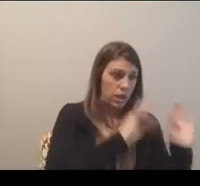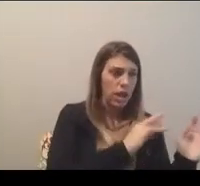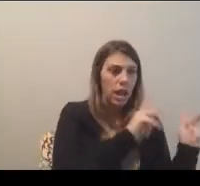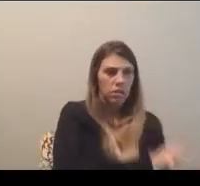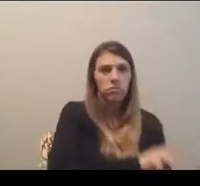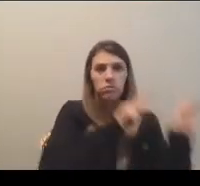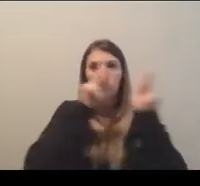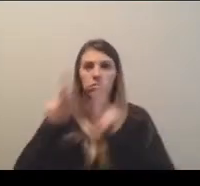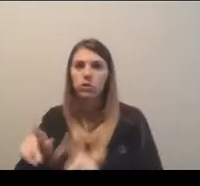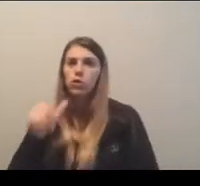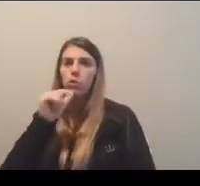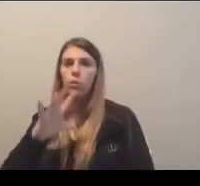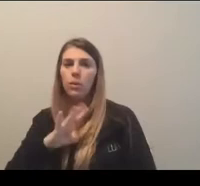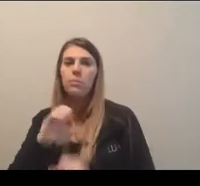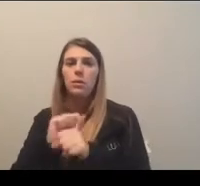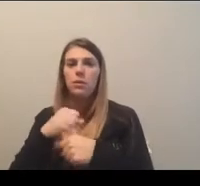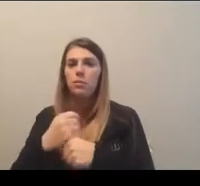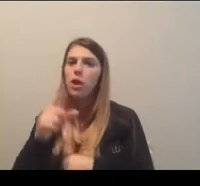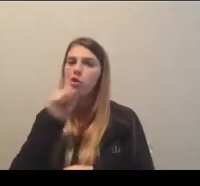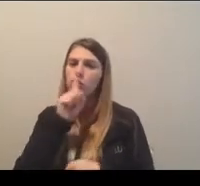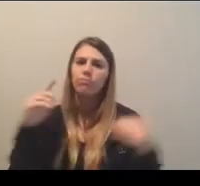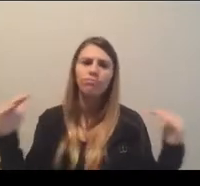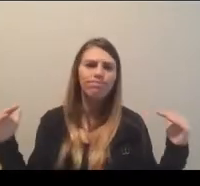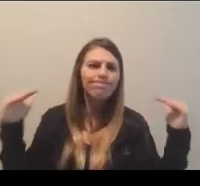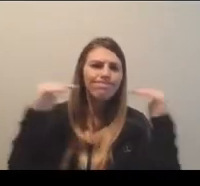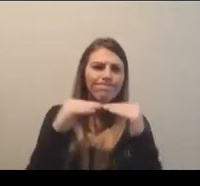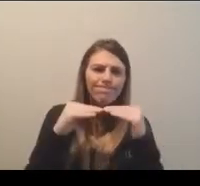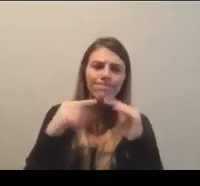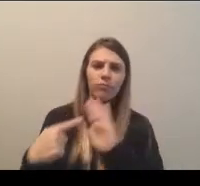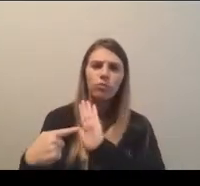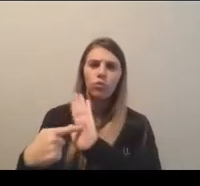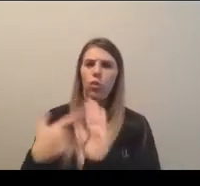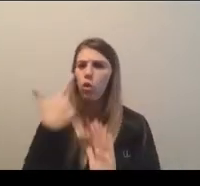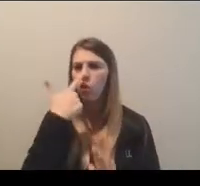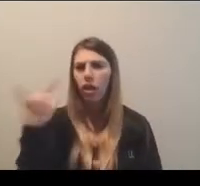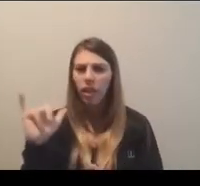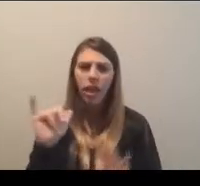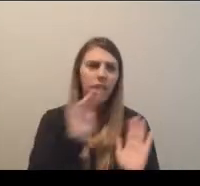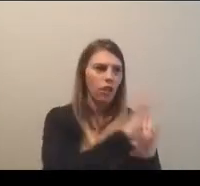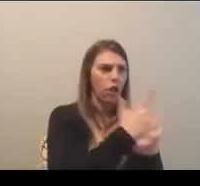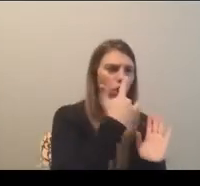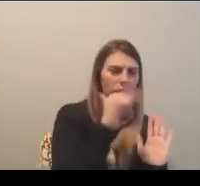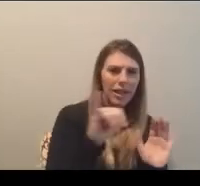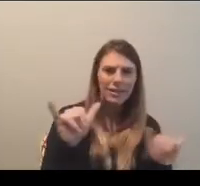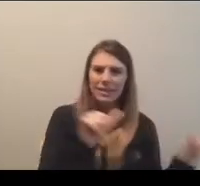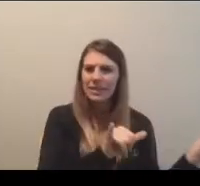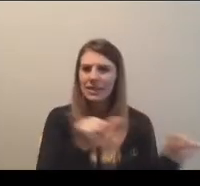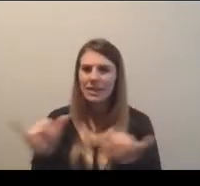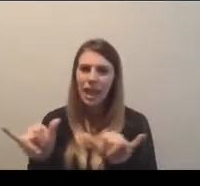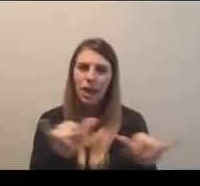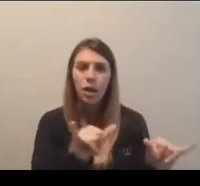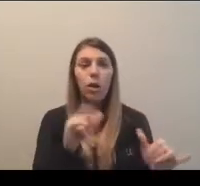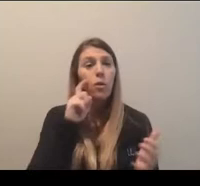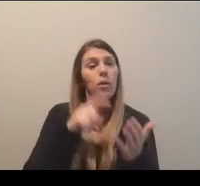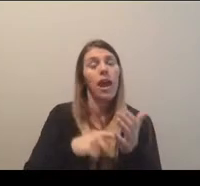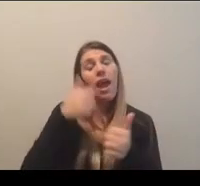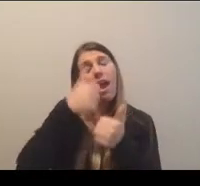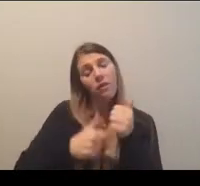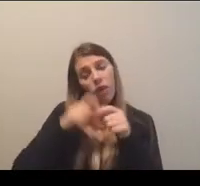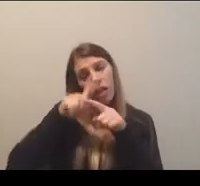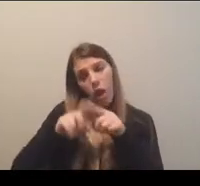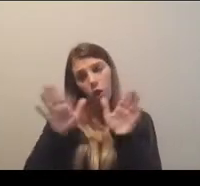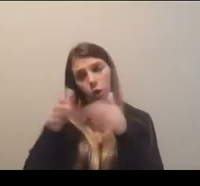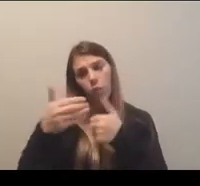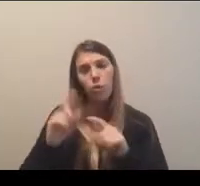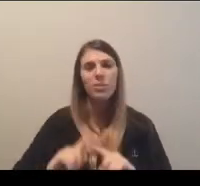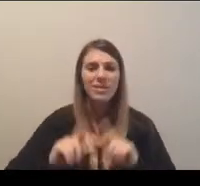women's side to ensure that there is an equitable presentation of that. Still recognizing that every locker room is different. We walk